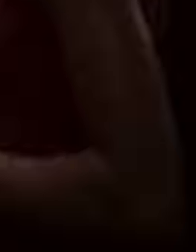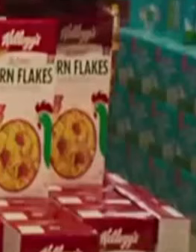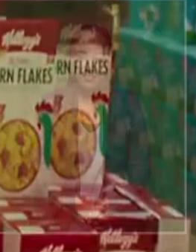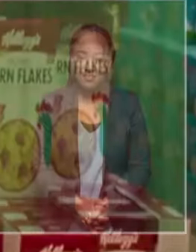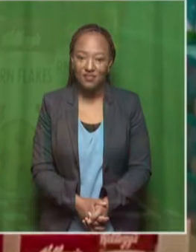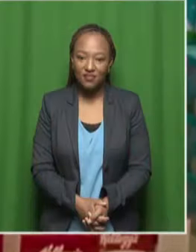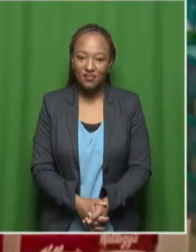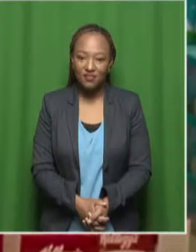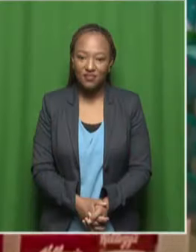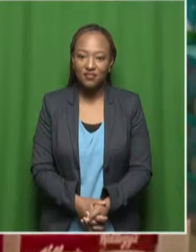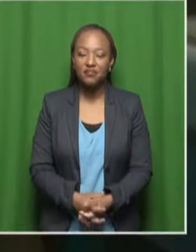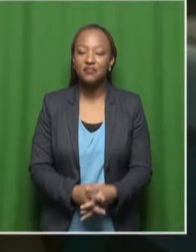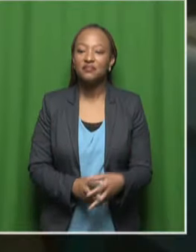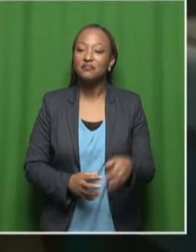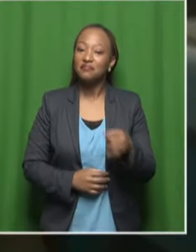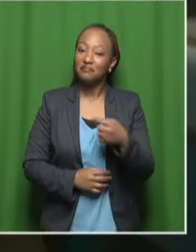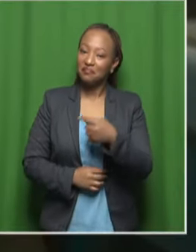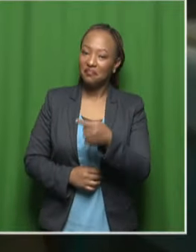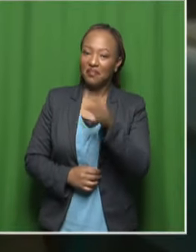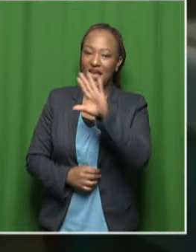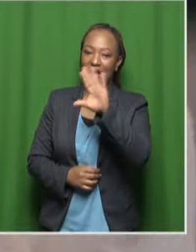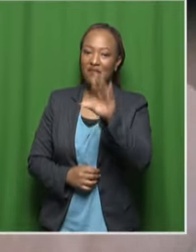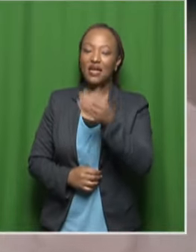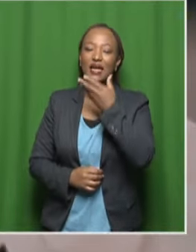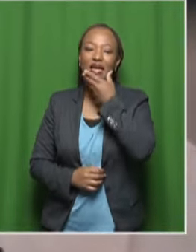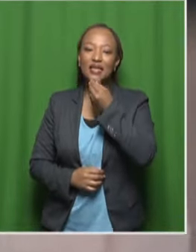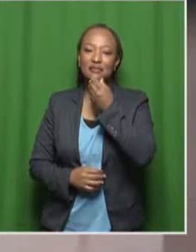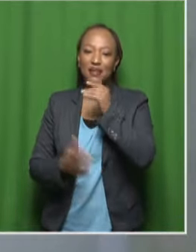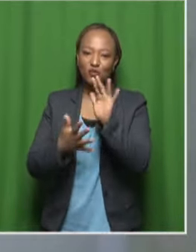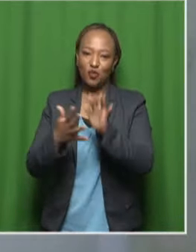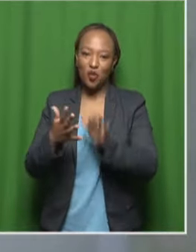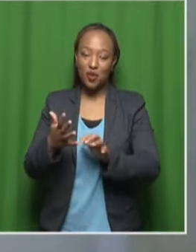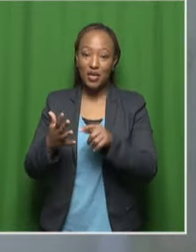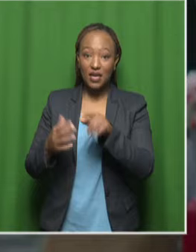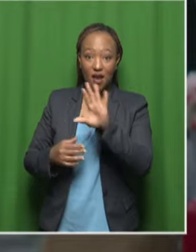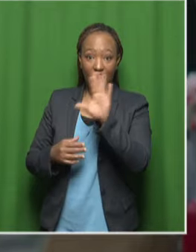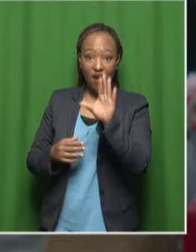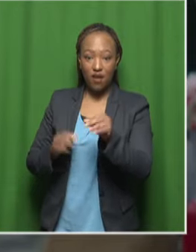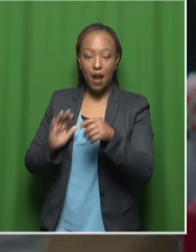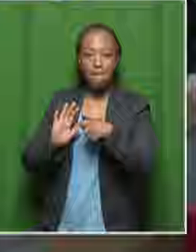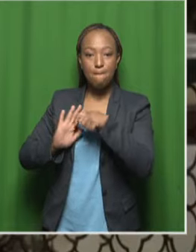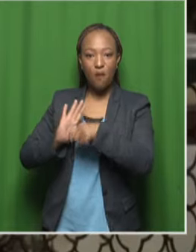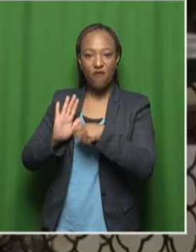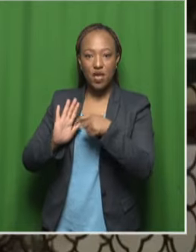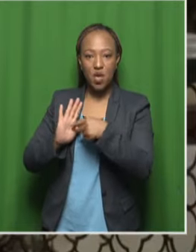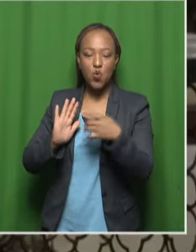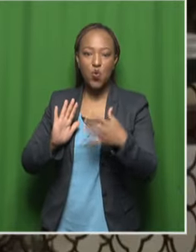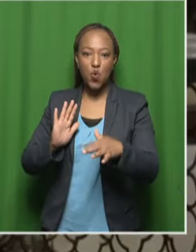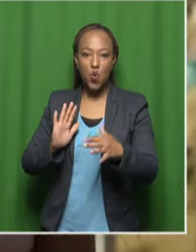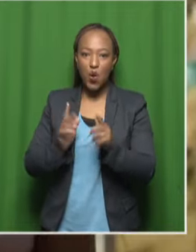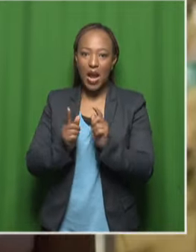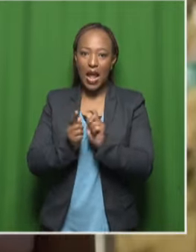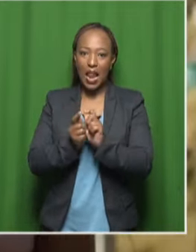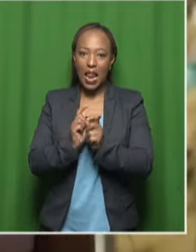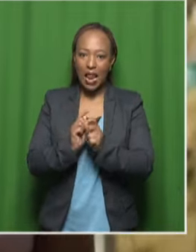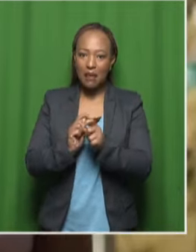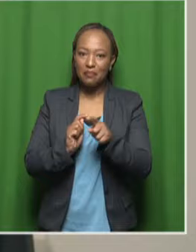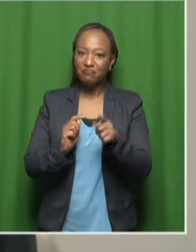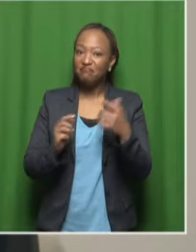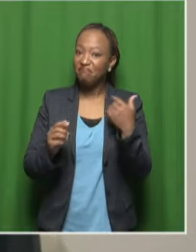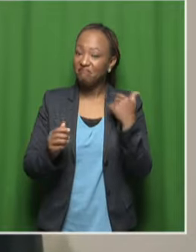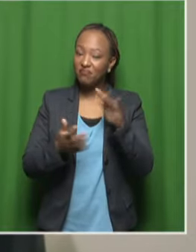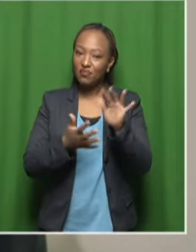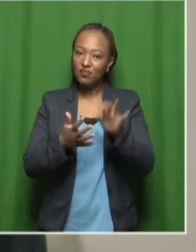Homecoming, an African Christmas story. This is a South African movie serving up nostalgia with a fresh twist. It tells a story we're all familiar with,